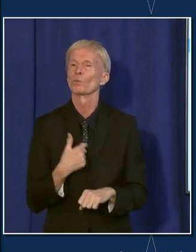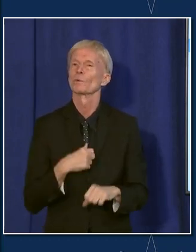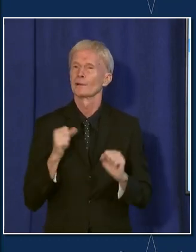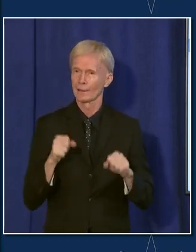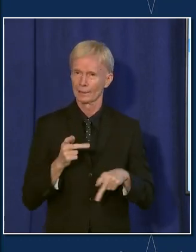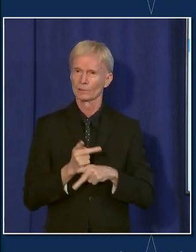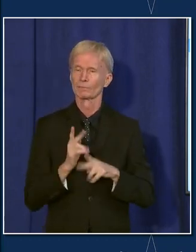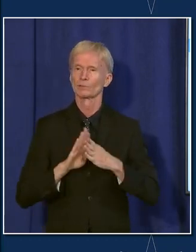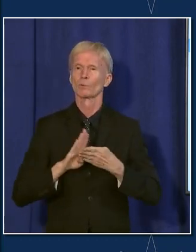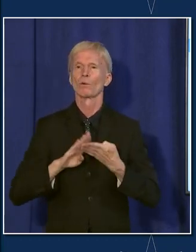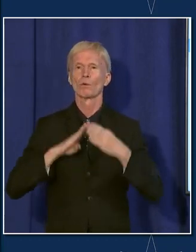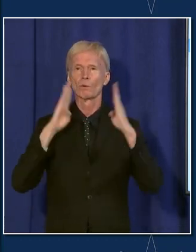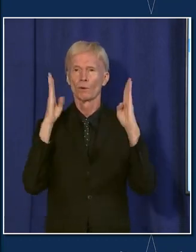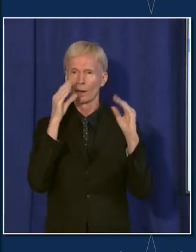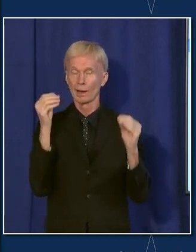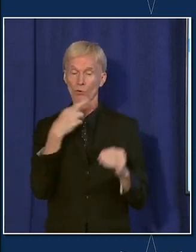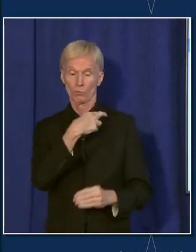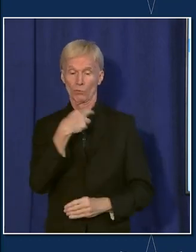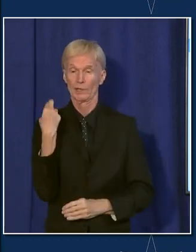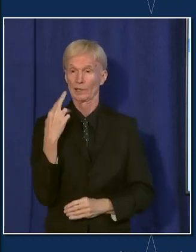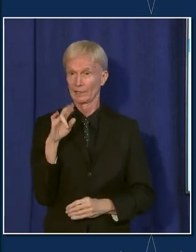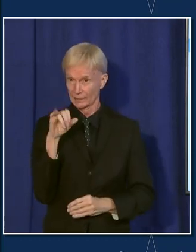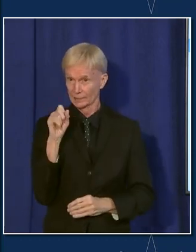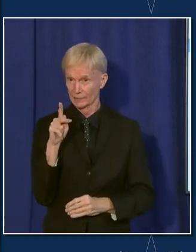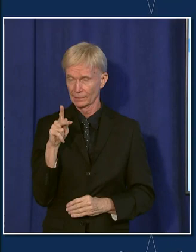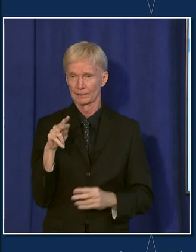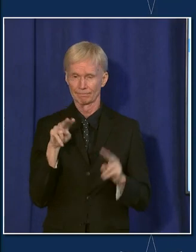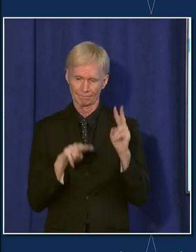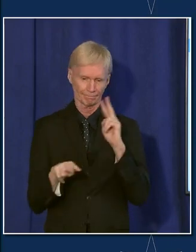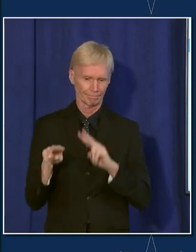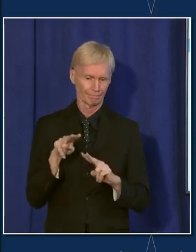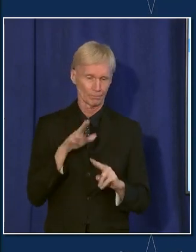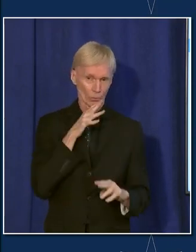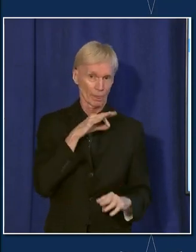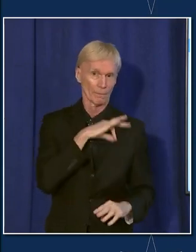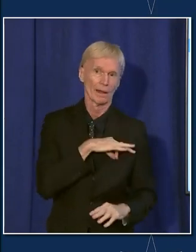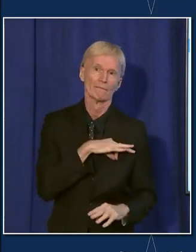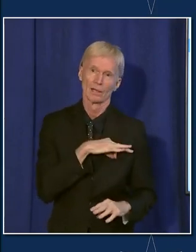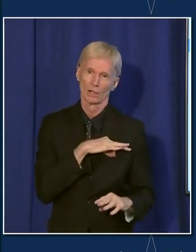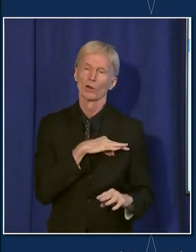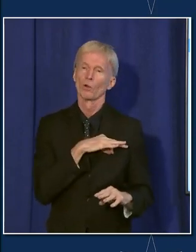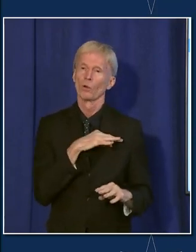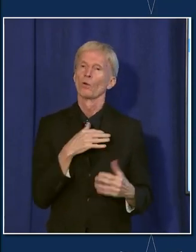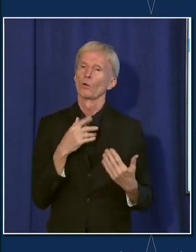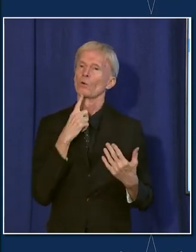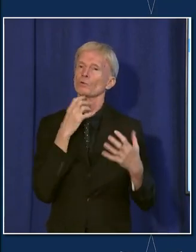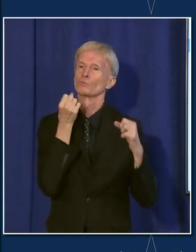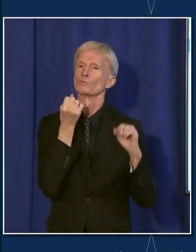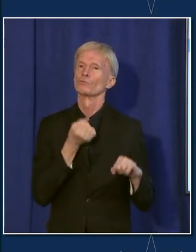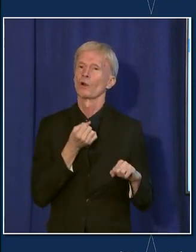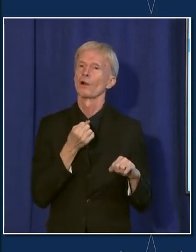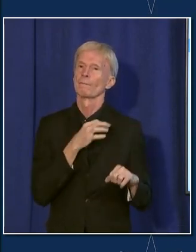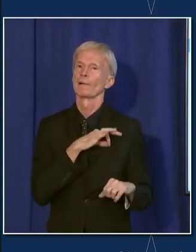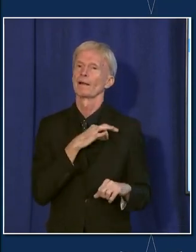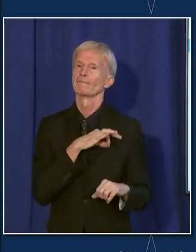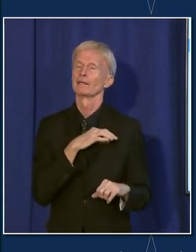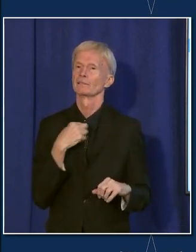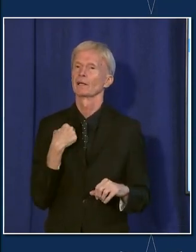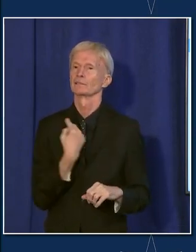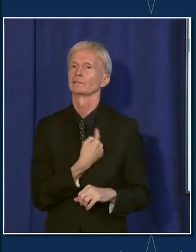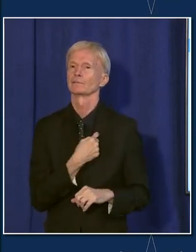school and that the risk benefit, which is always what we're thinking about there, very, very strongly falls on the benefit side.